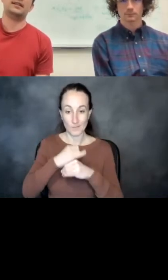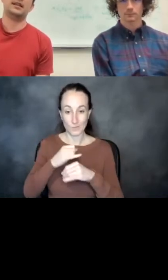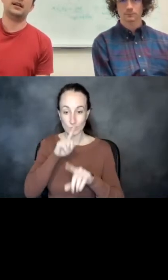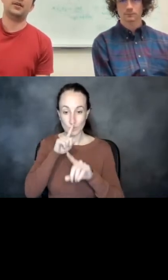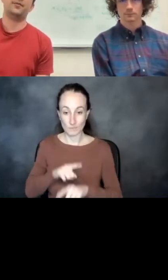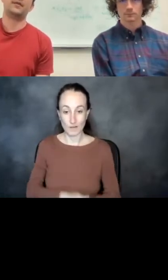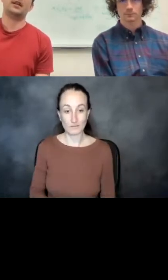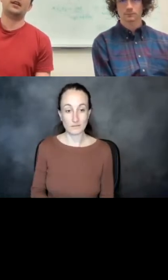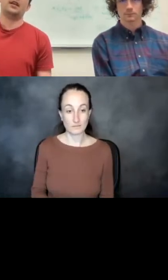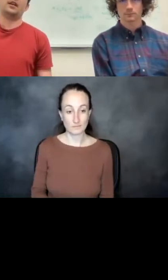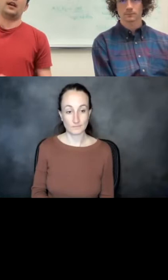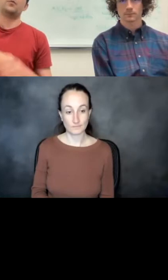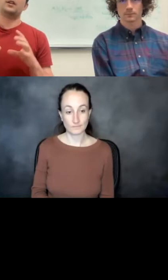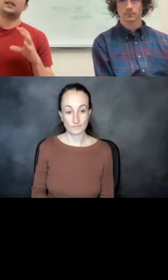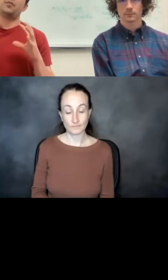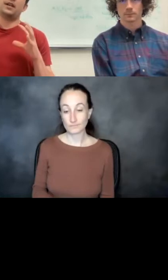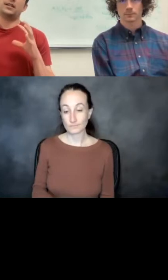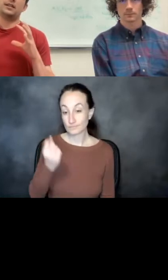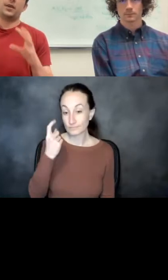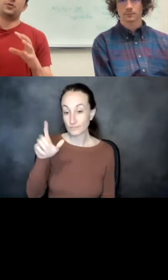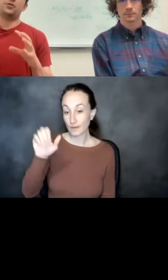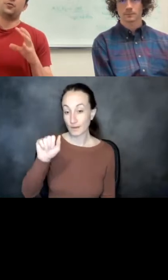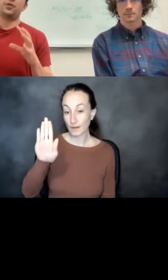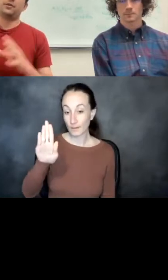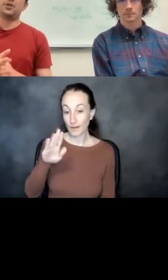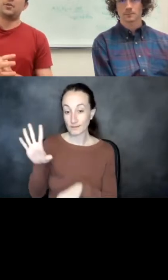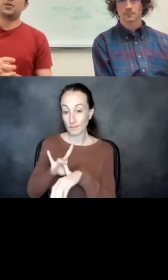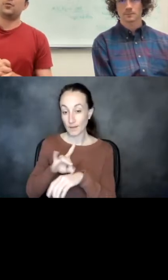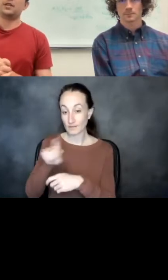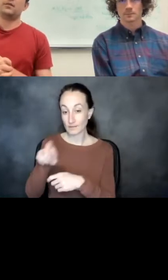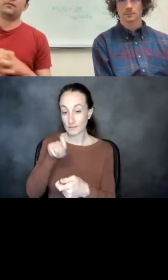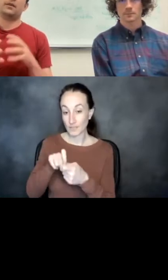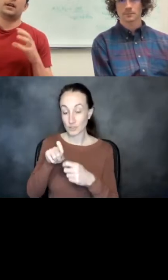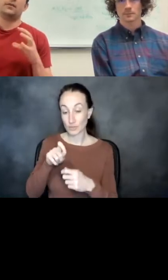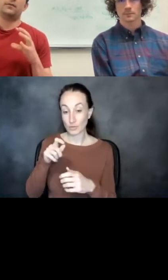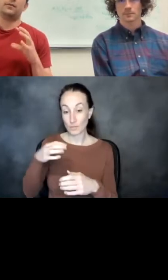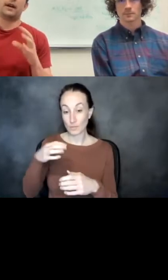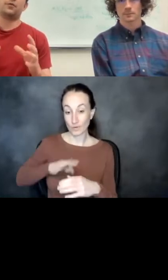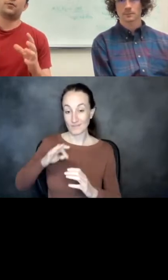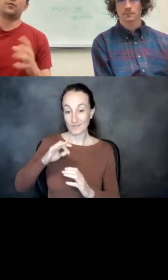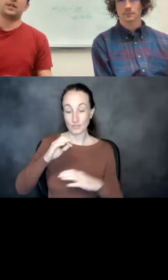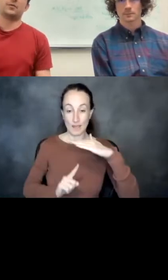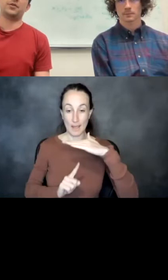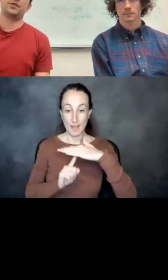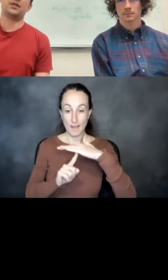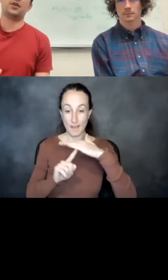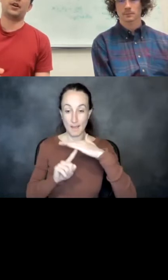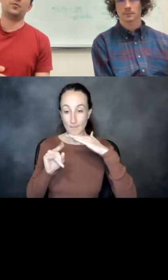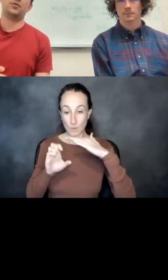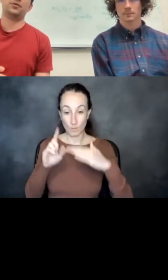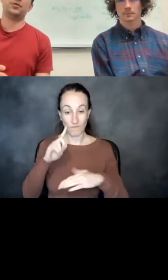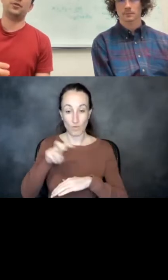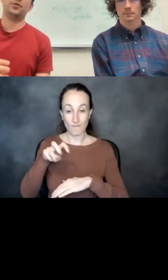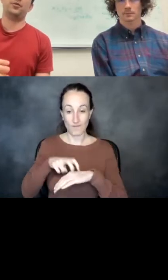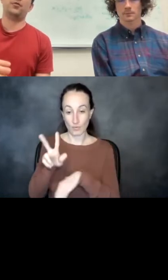that antibodies that bind special privileged epitopes in viral receptors are